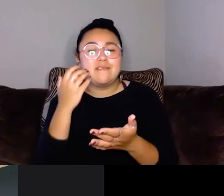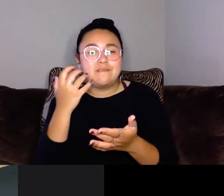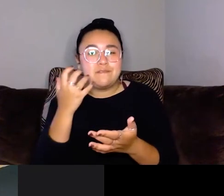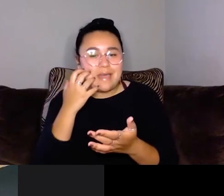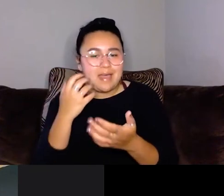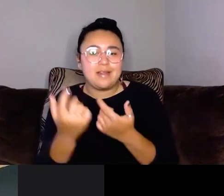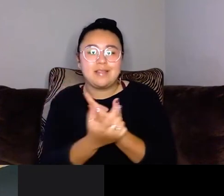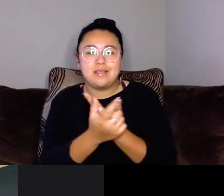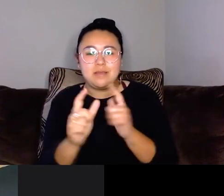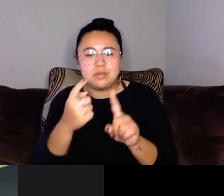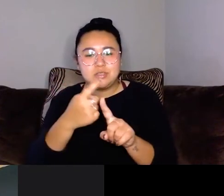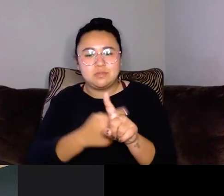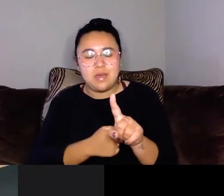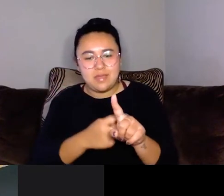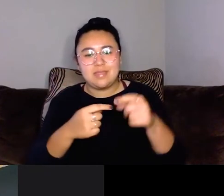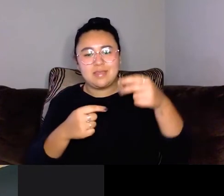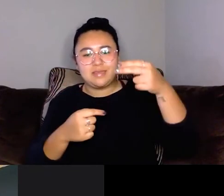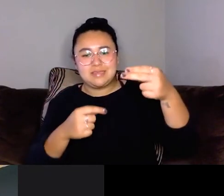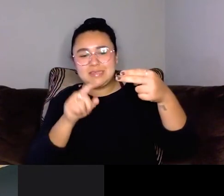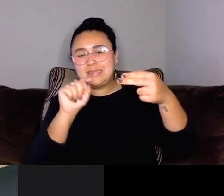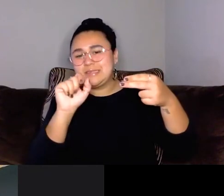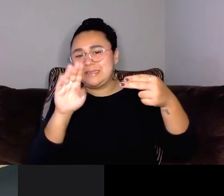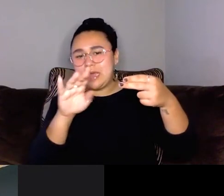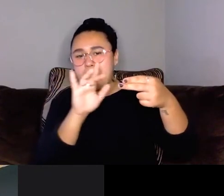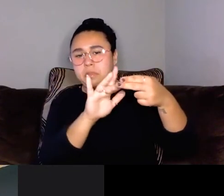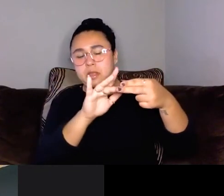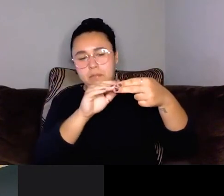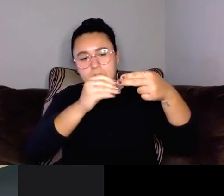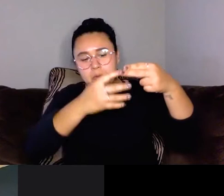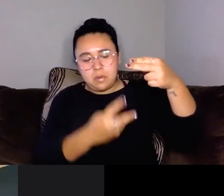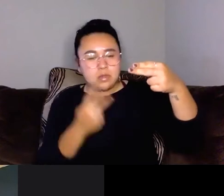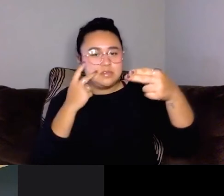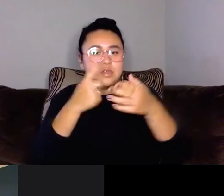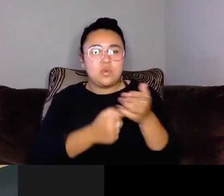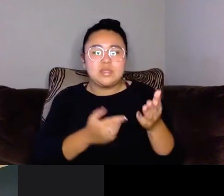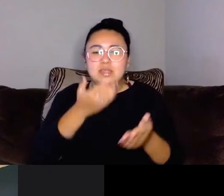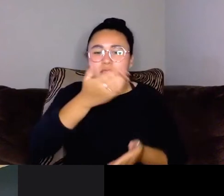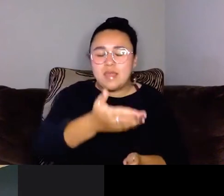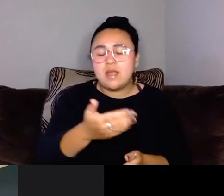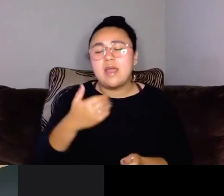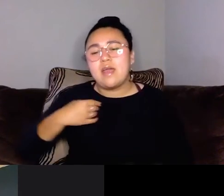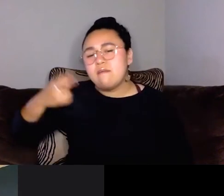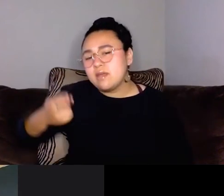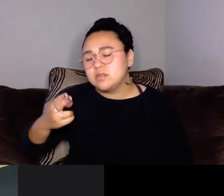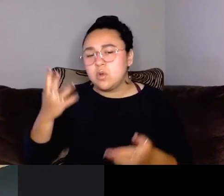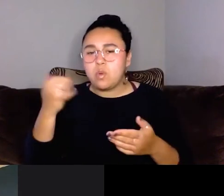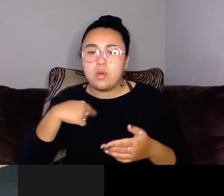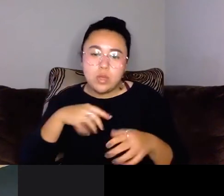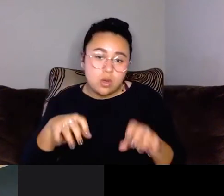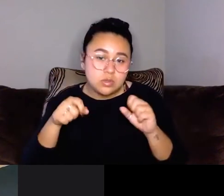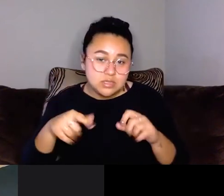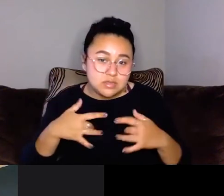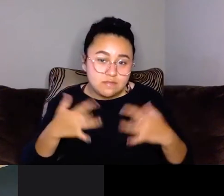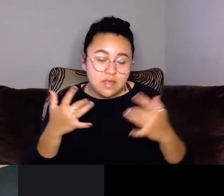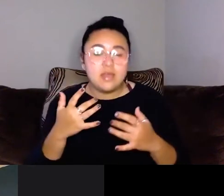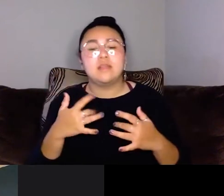tab and explore all that's there. There's a little bit of history about how we came to be doing this, the event calendar, and some info about